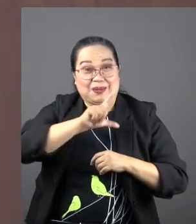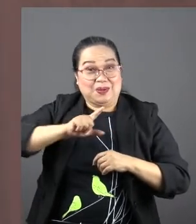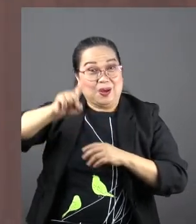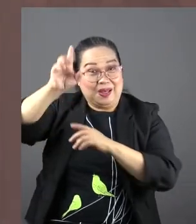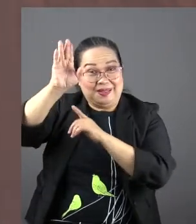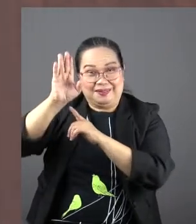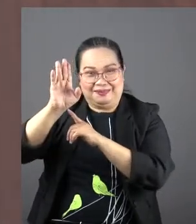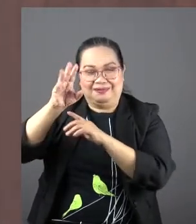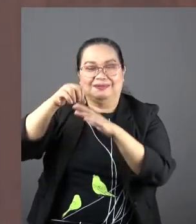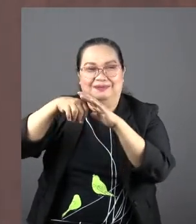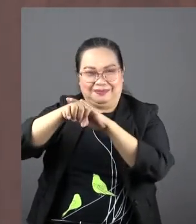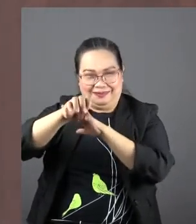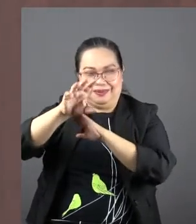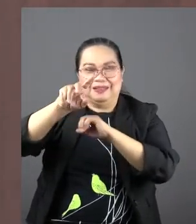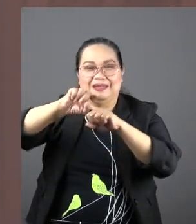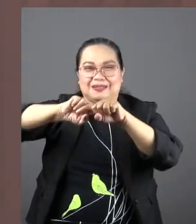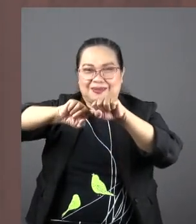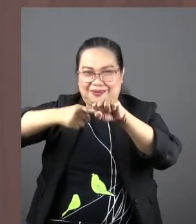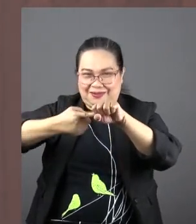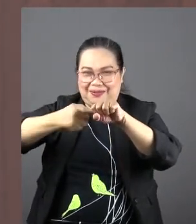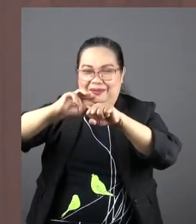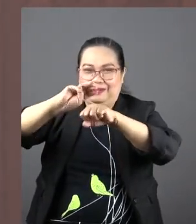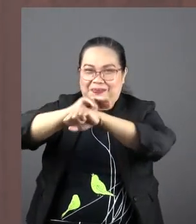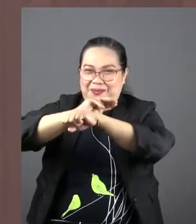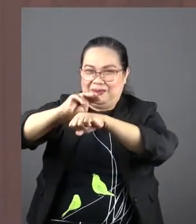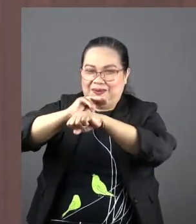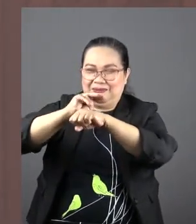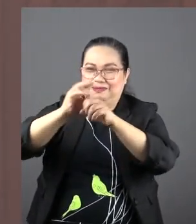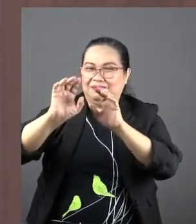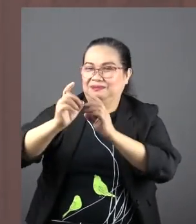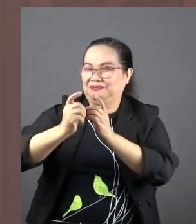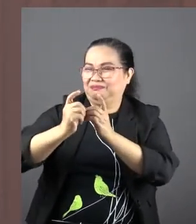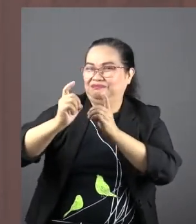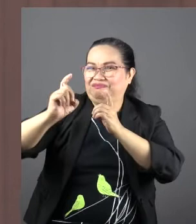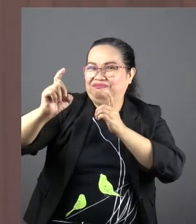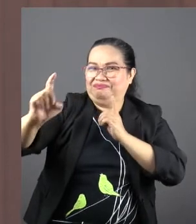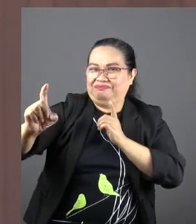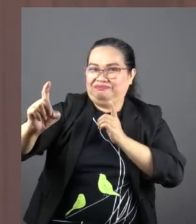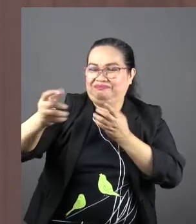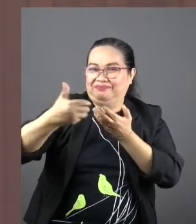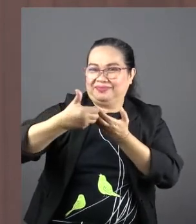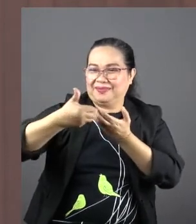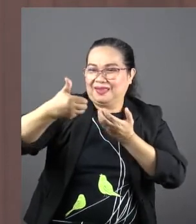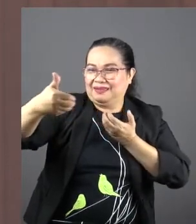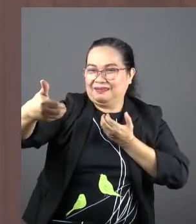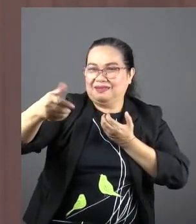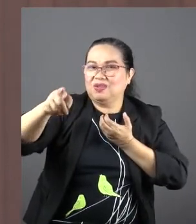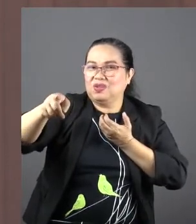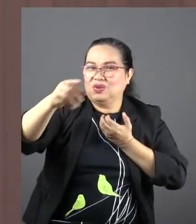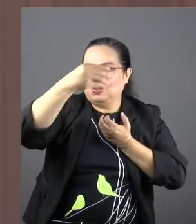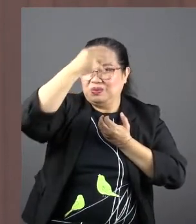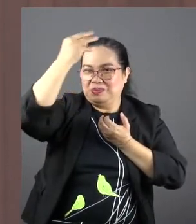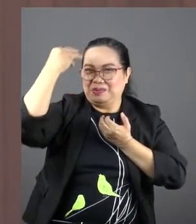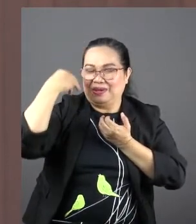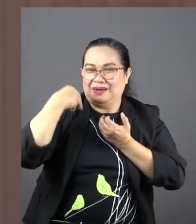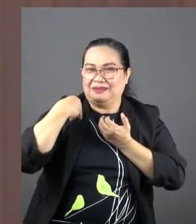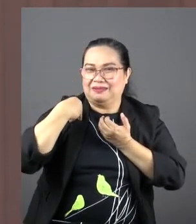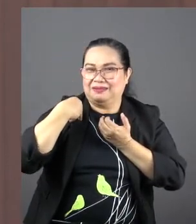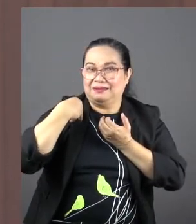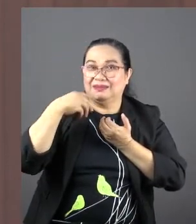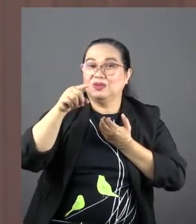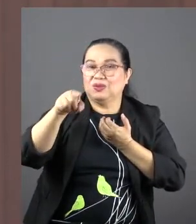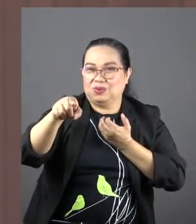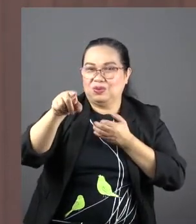that's why he was beginning to establish a distance a formal distance between them. was being mentored.